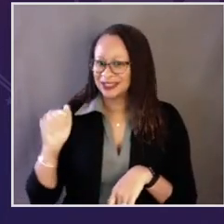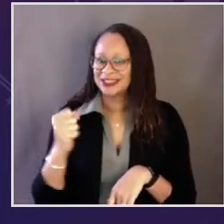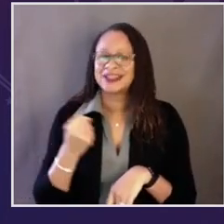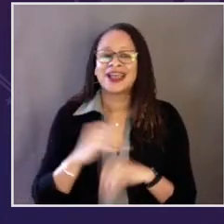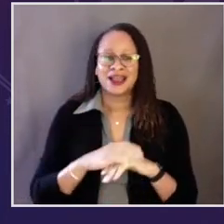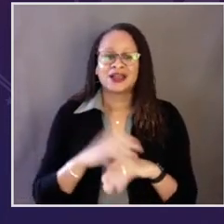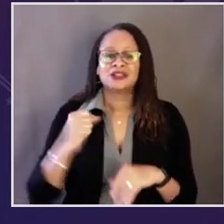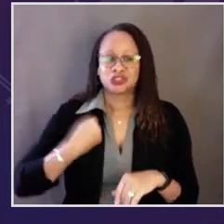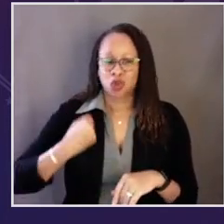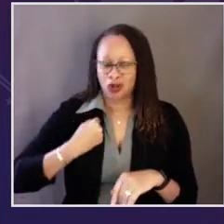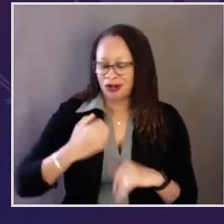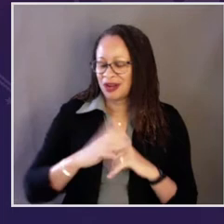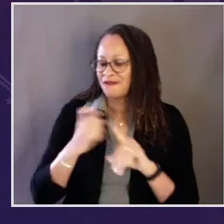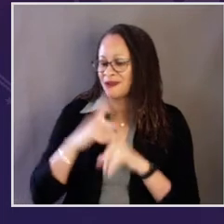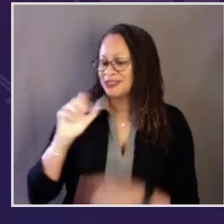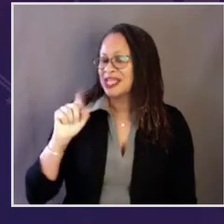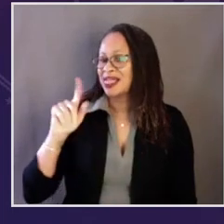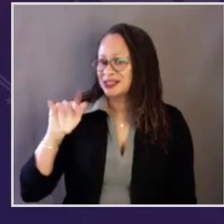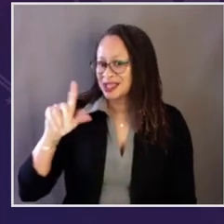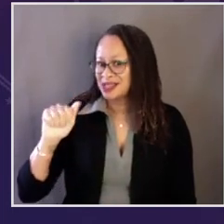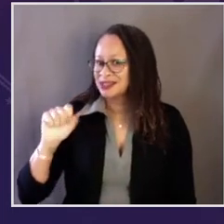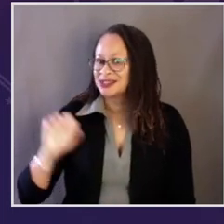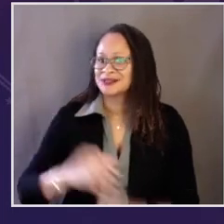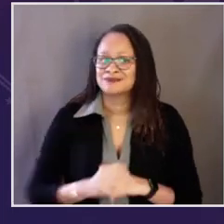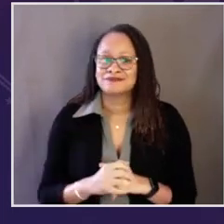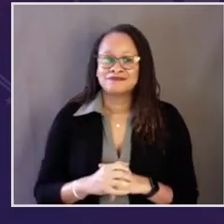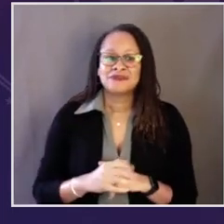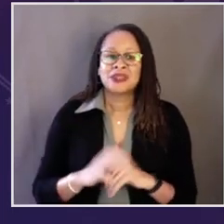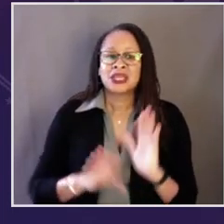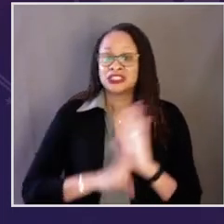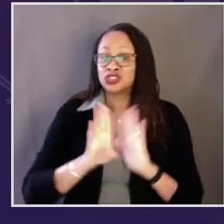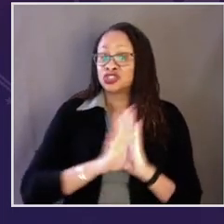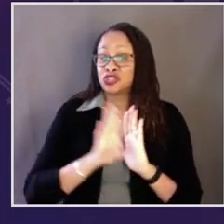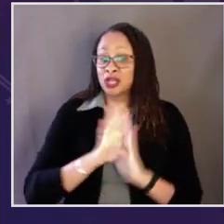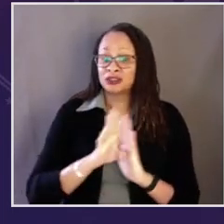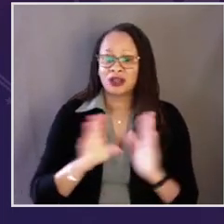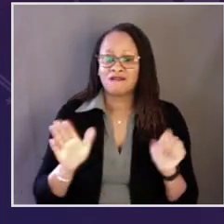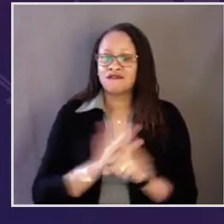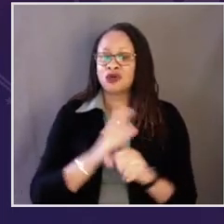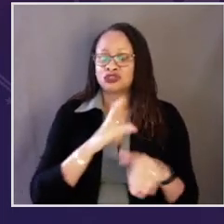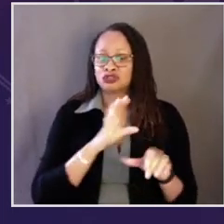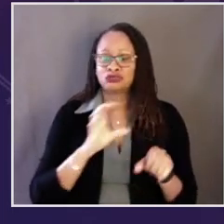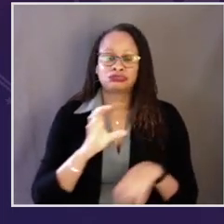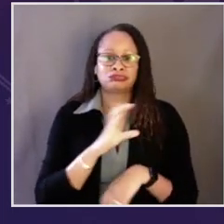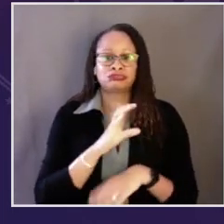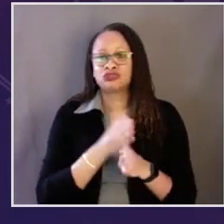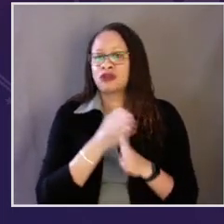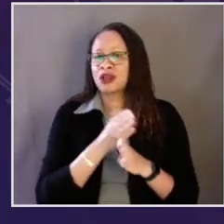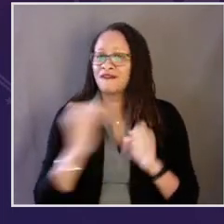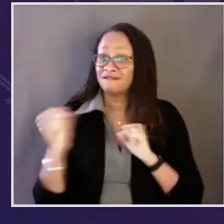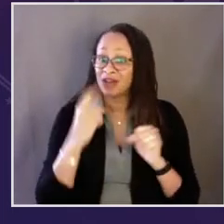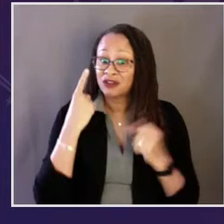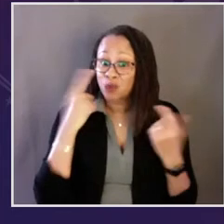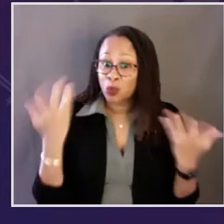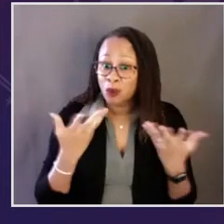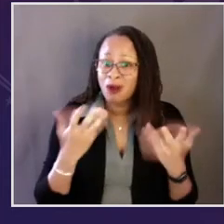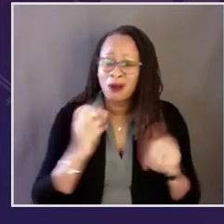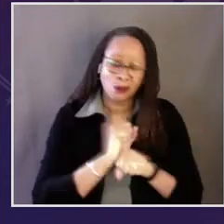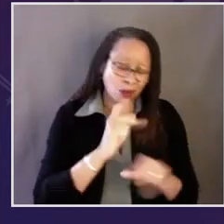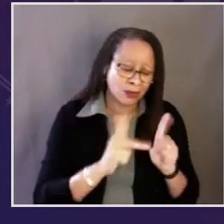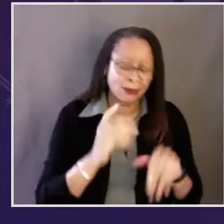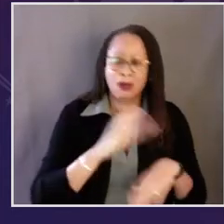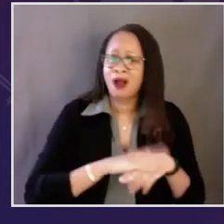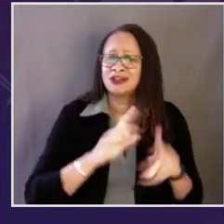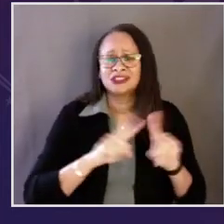I know from this state how powerful the Deltas are. You think I'm kidding? I'm not. She developed an